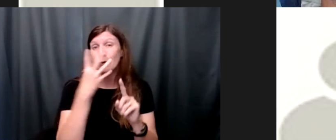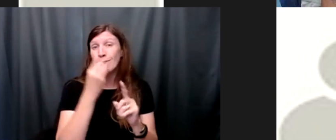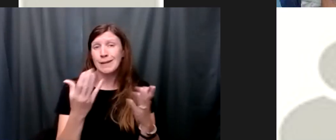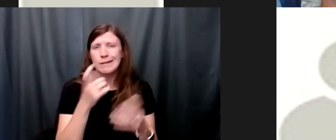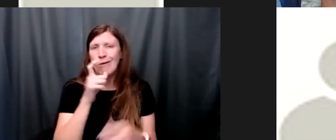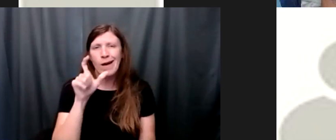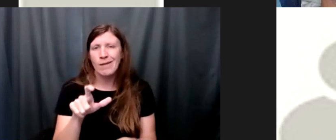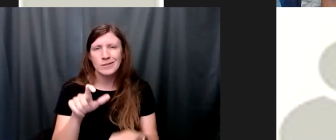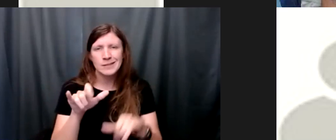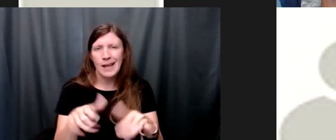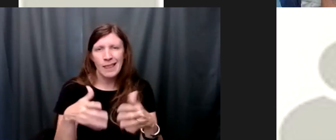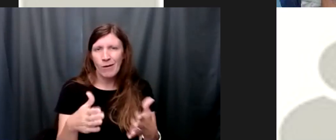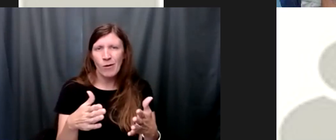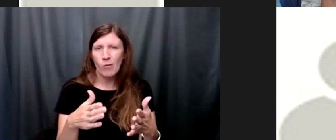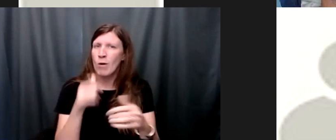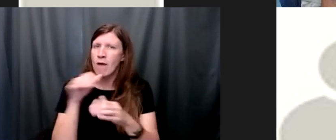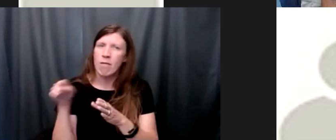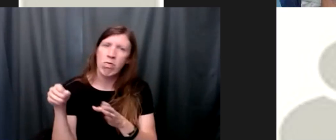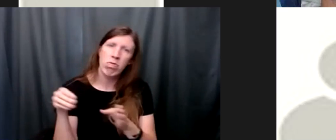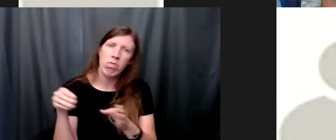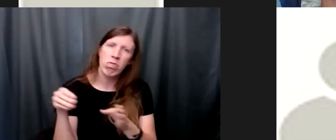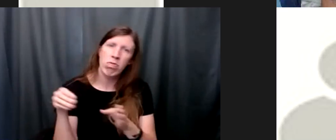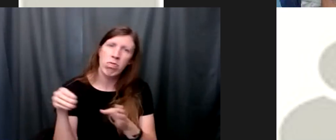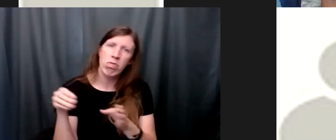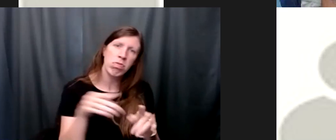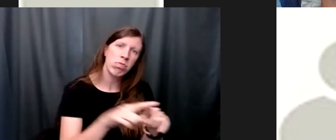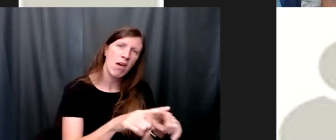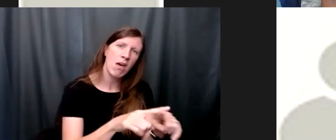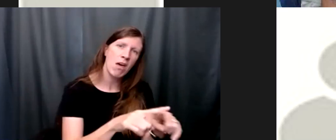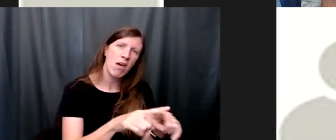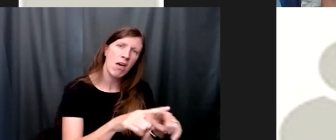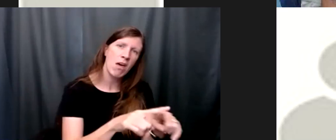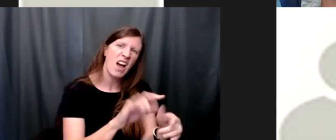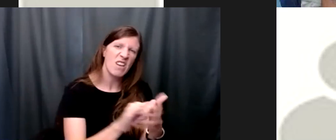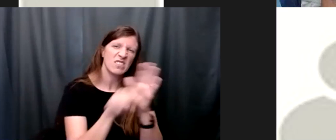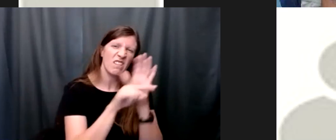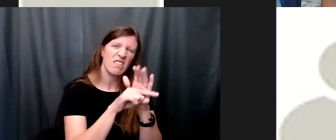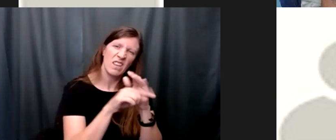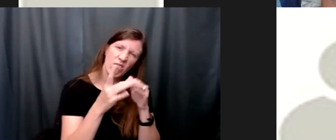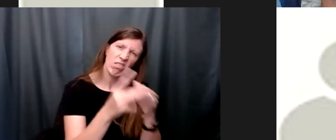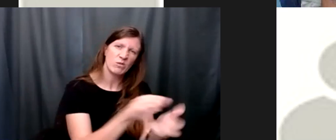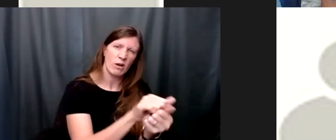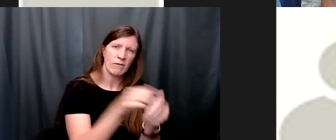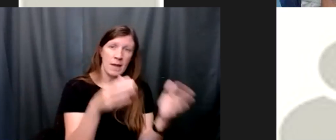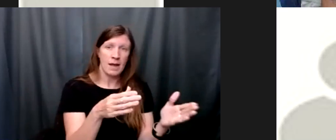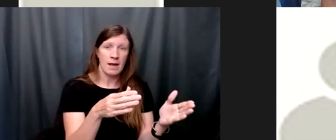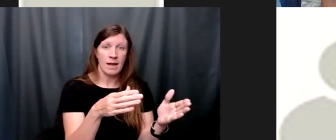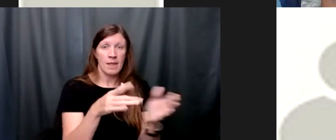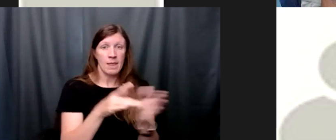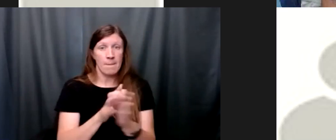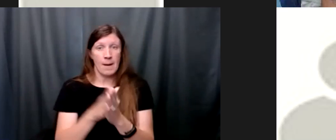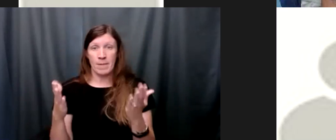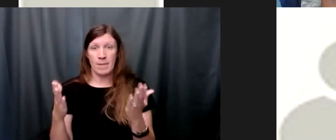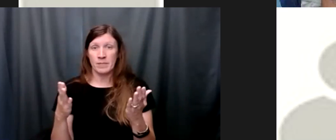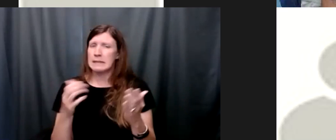the path that's so destructive see the scriptures right in this idea it's not a giant